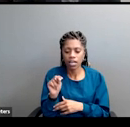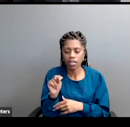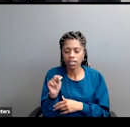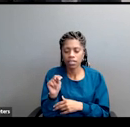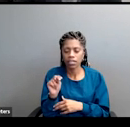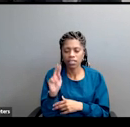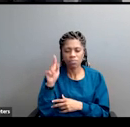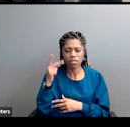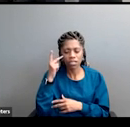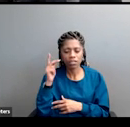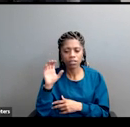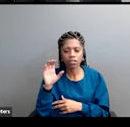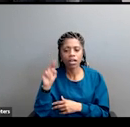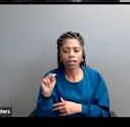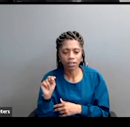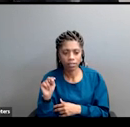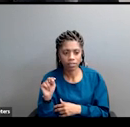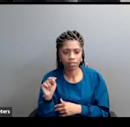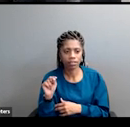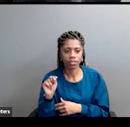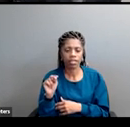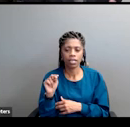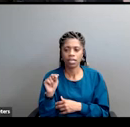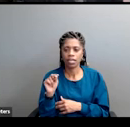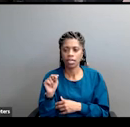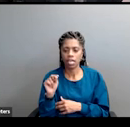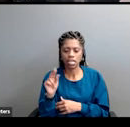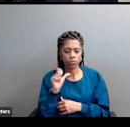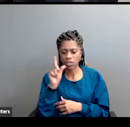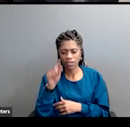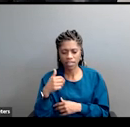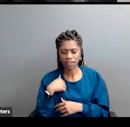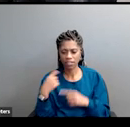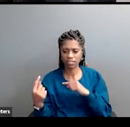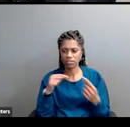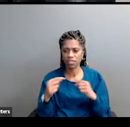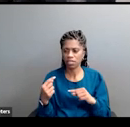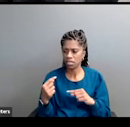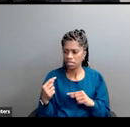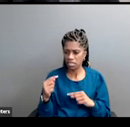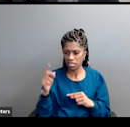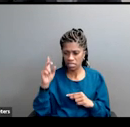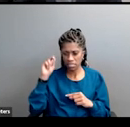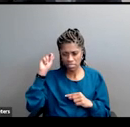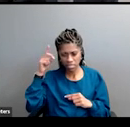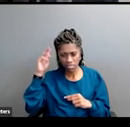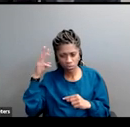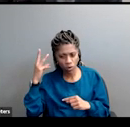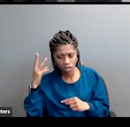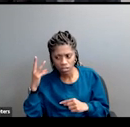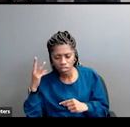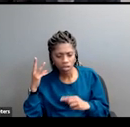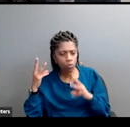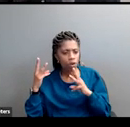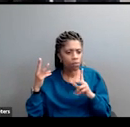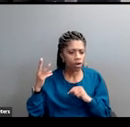war attacks in which people don't debate like is, is, is Disney actually grooming people? Is Walmart actually